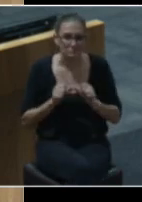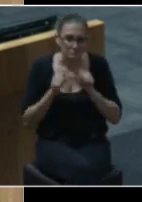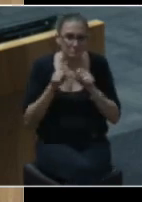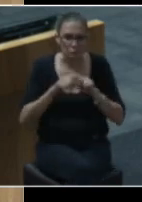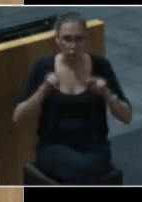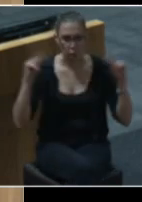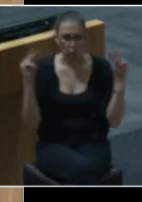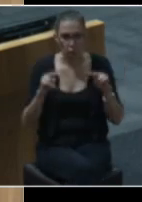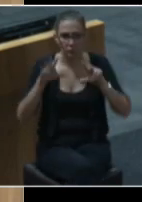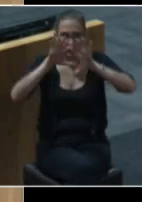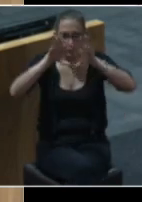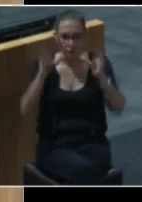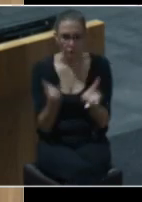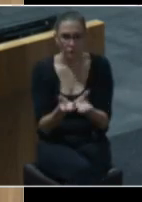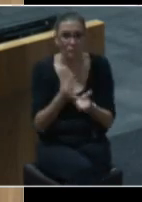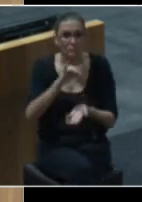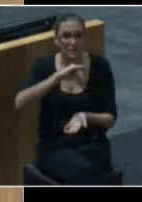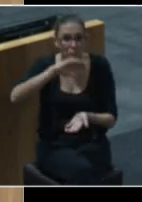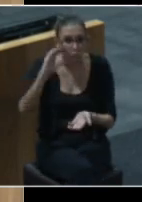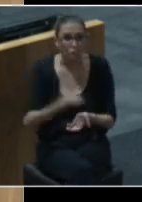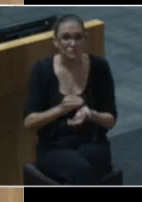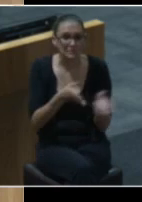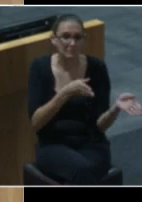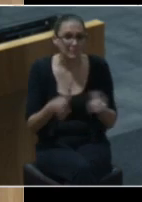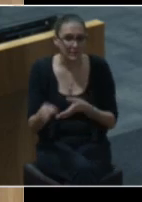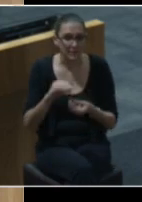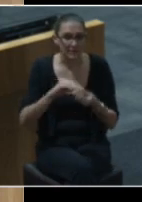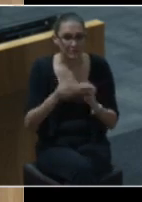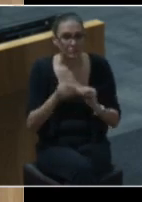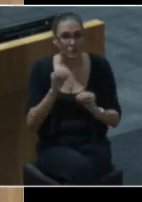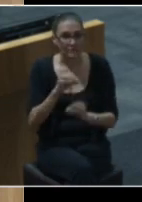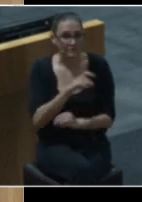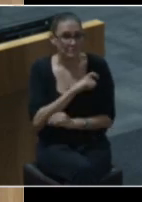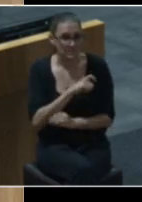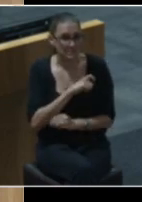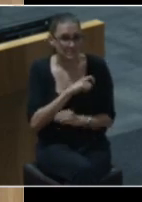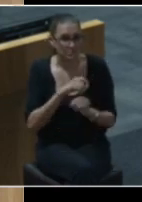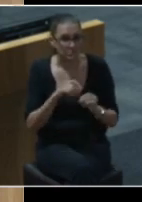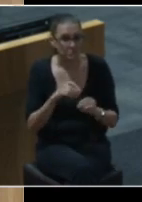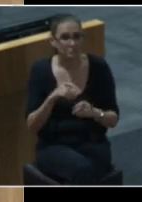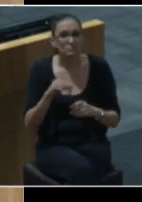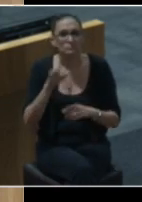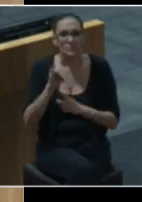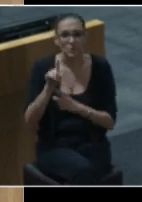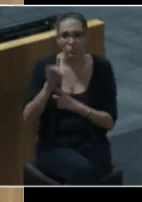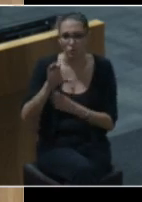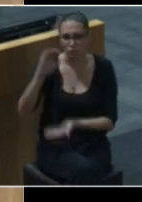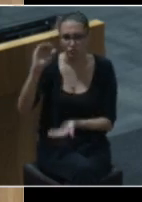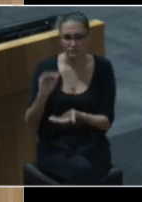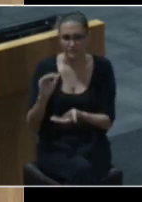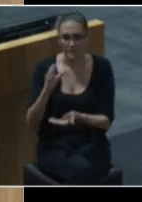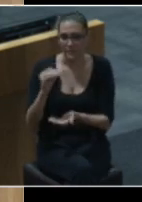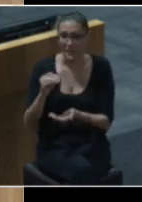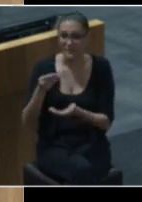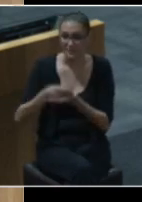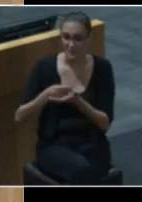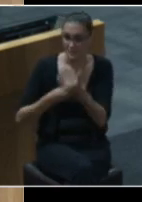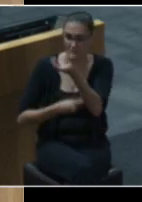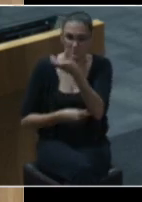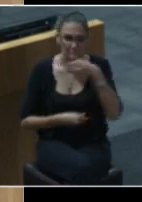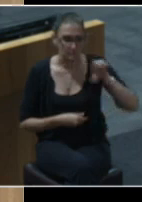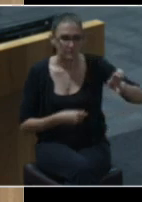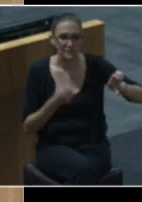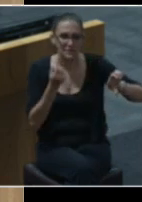holistically by reducing the planned number of police officers by 100 and reallocating just over $11 million